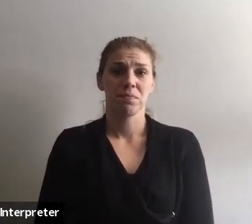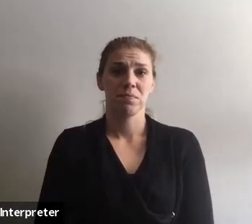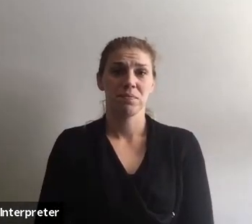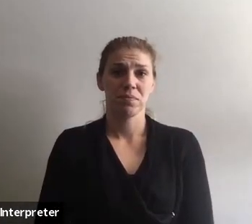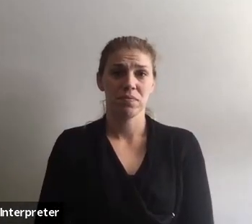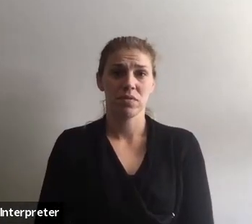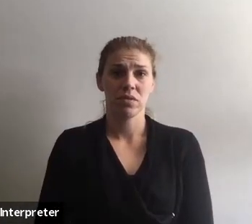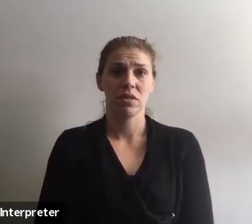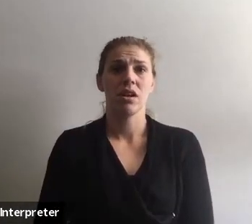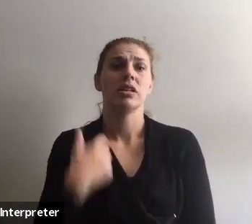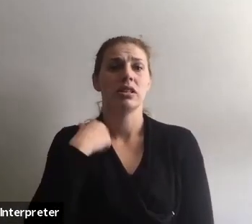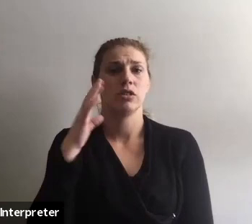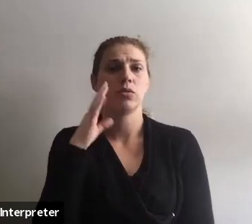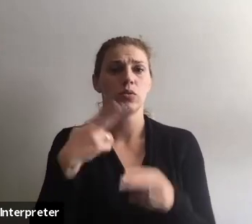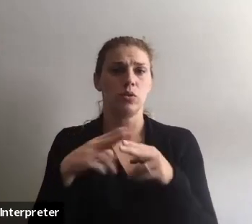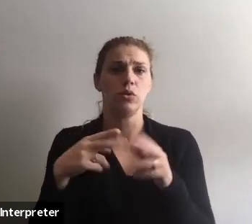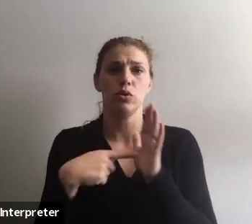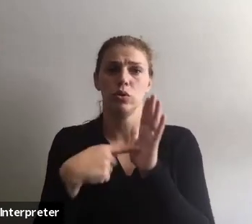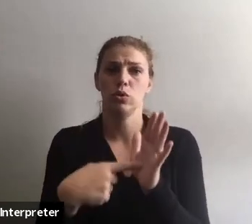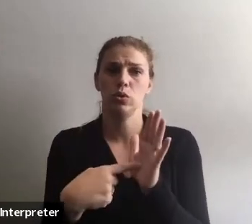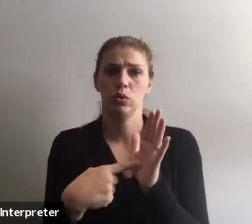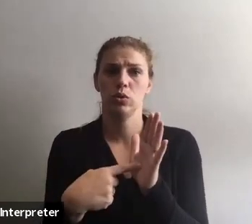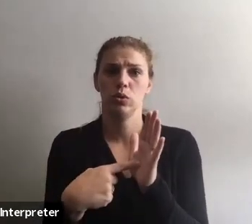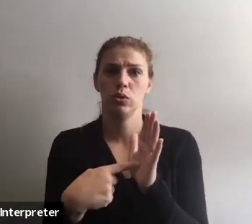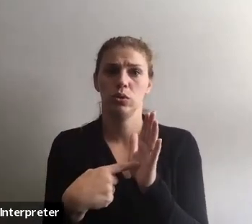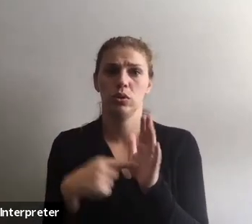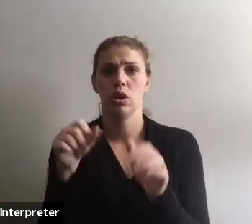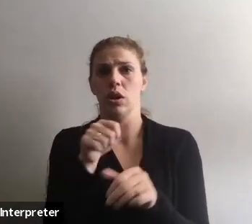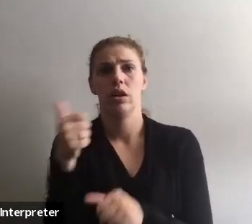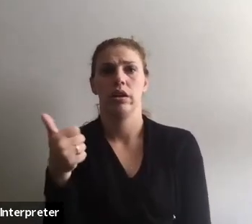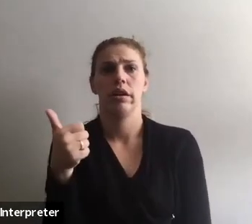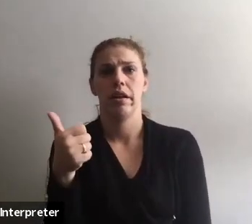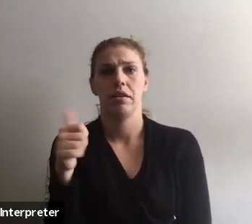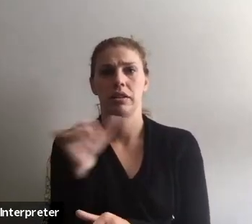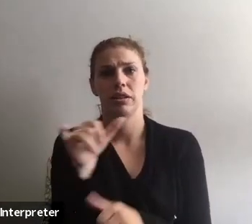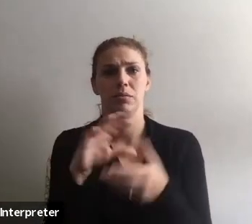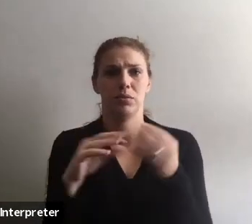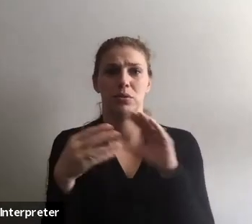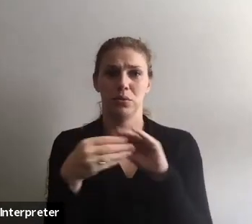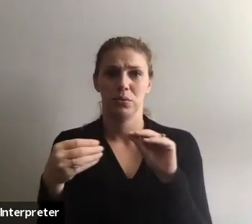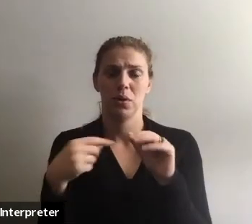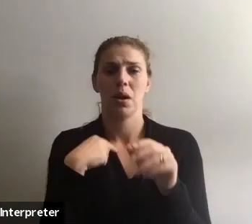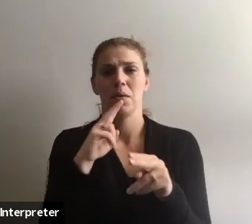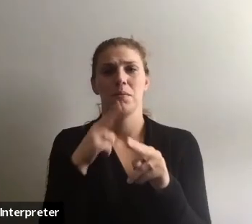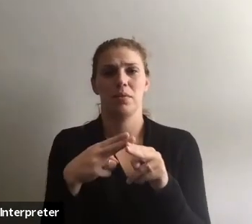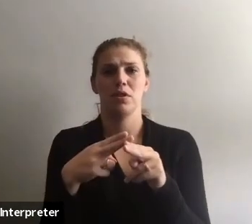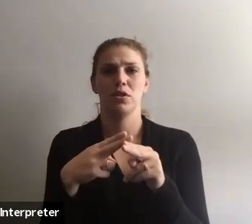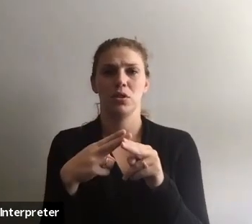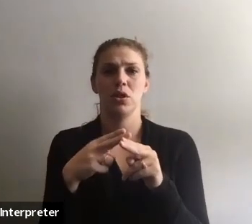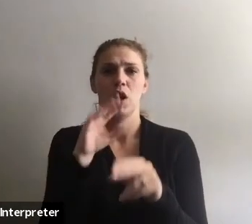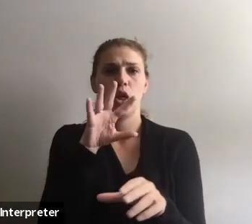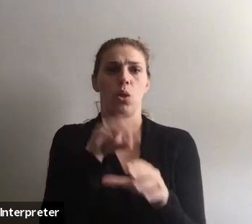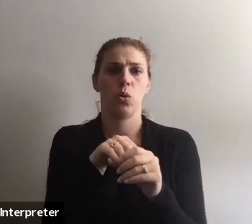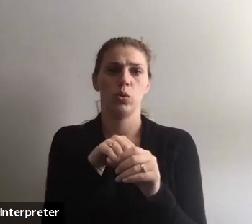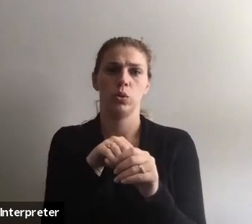Um, and then I'll just really quickly share another similar story. I mentioned earlier that inclusion